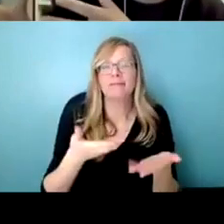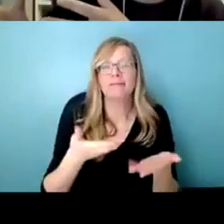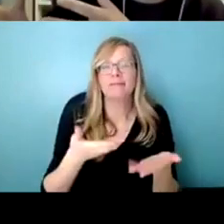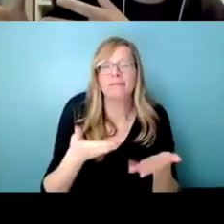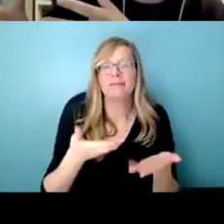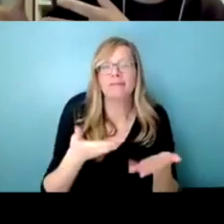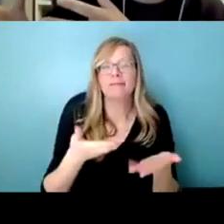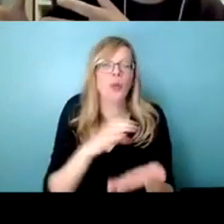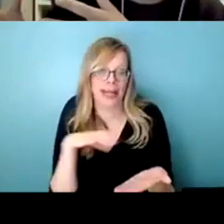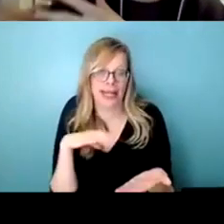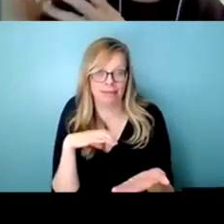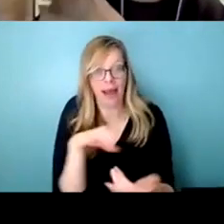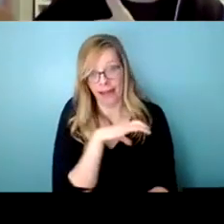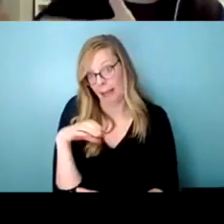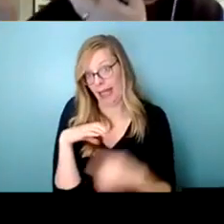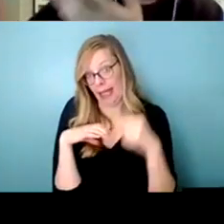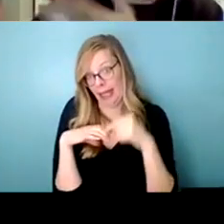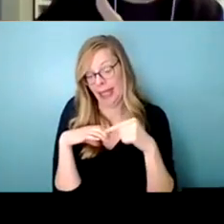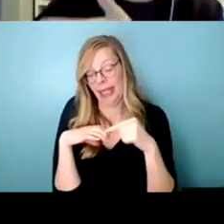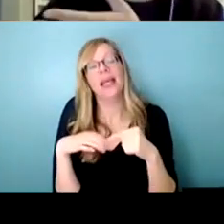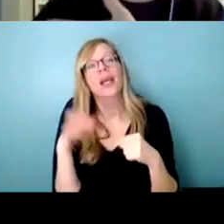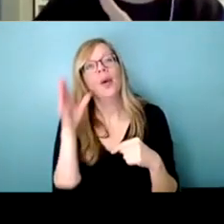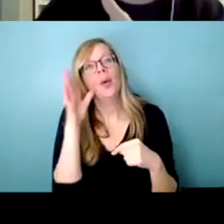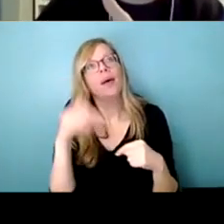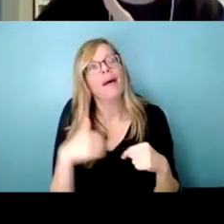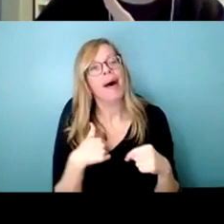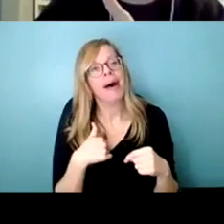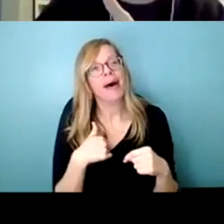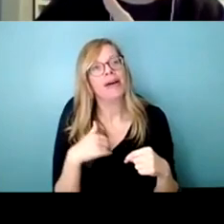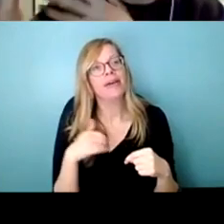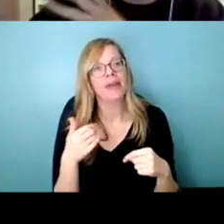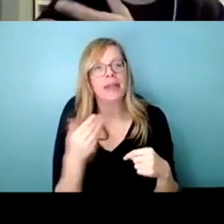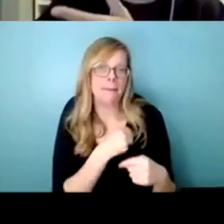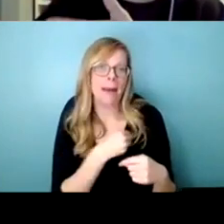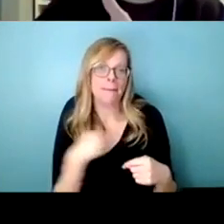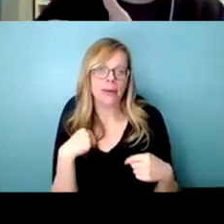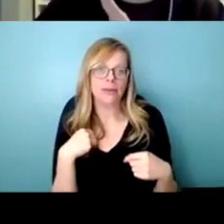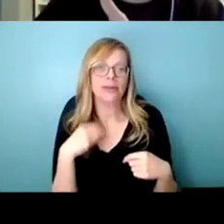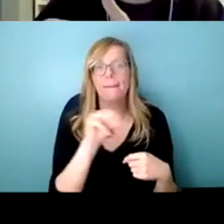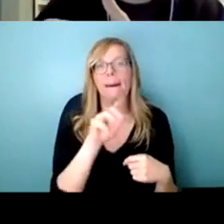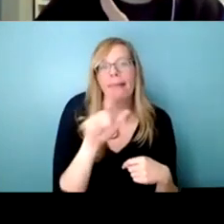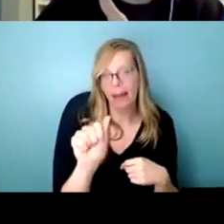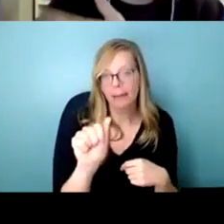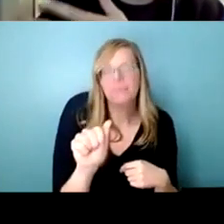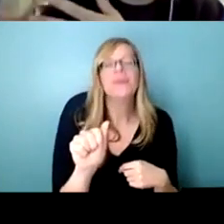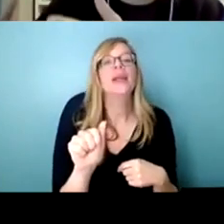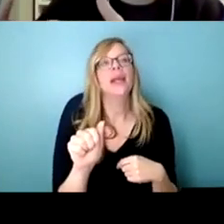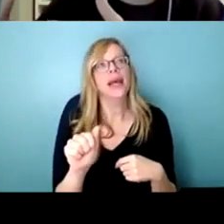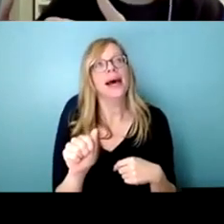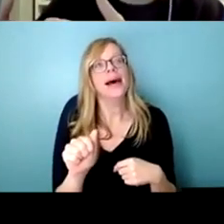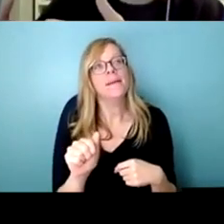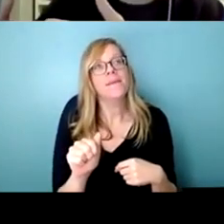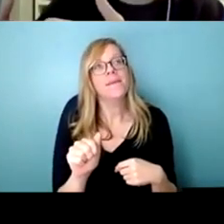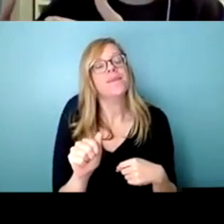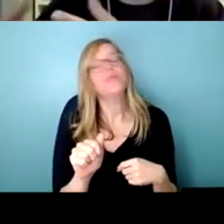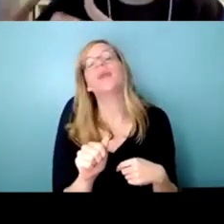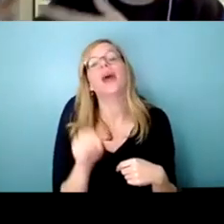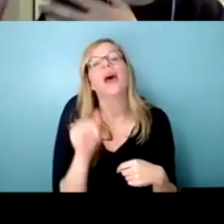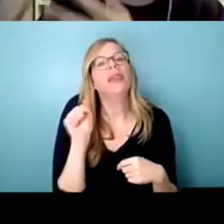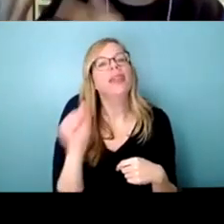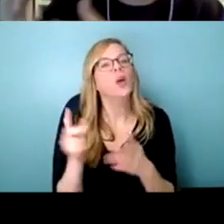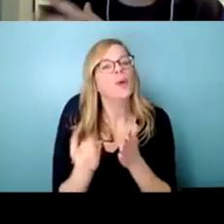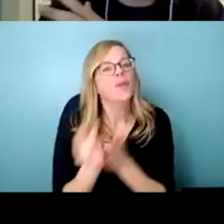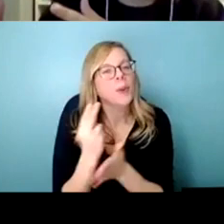are made up of of the of the um members of the legislature and they're um they're